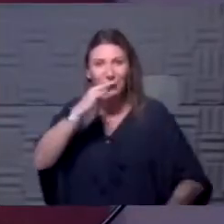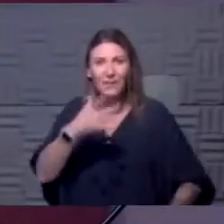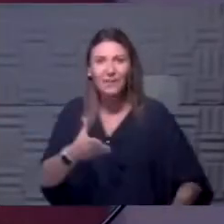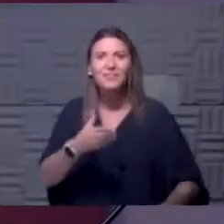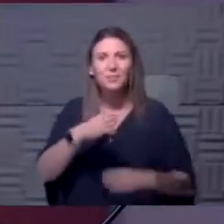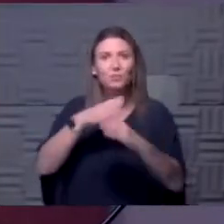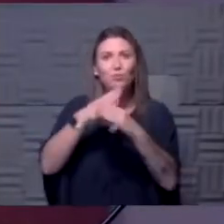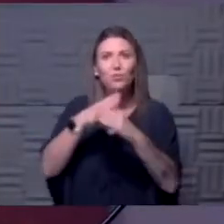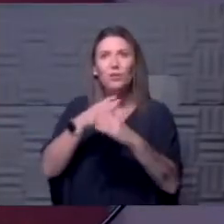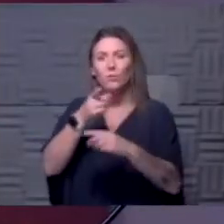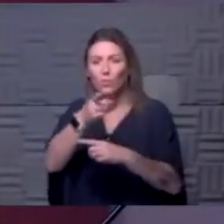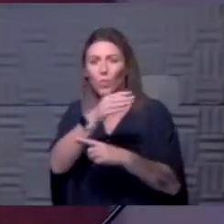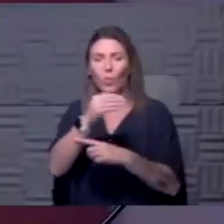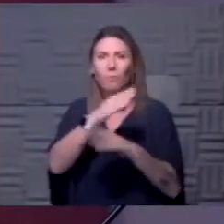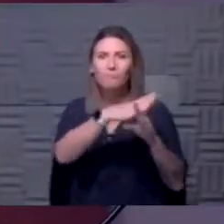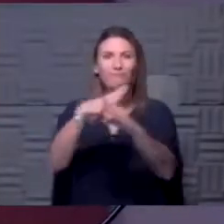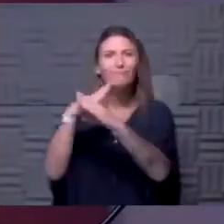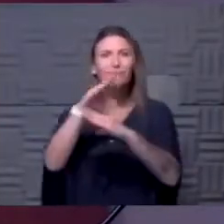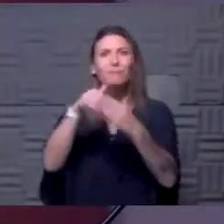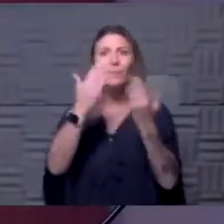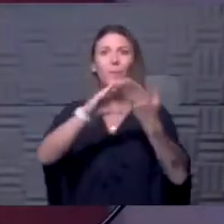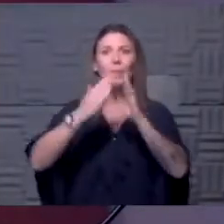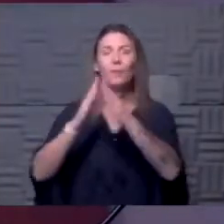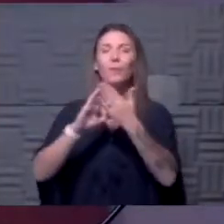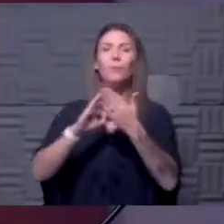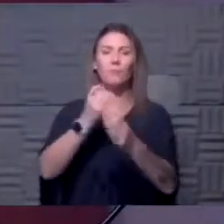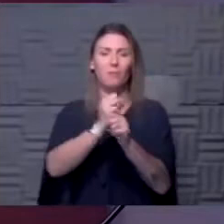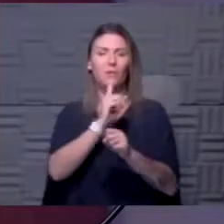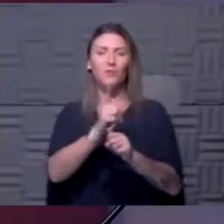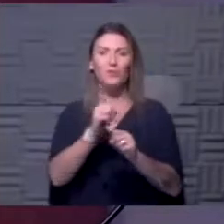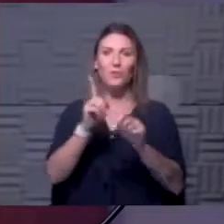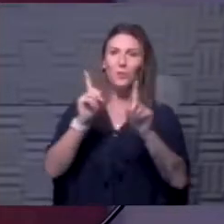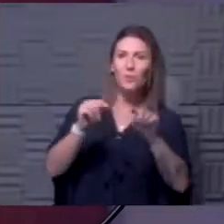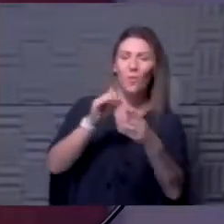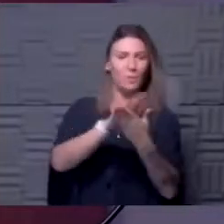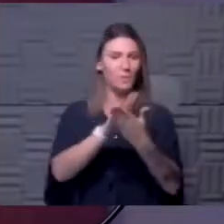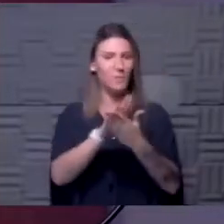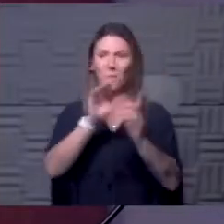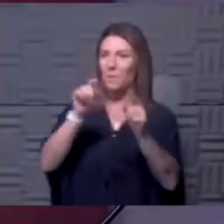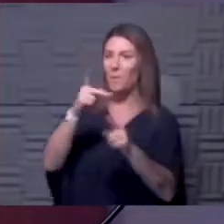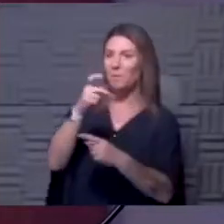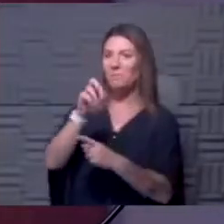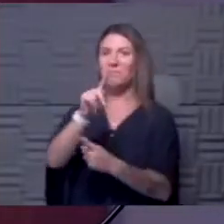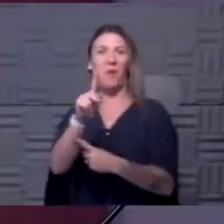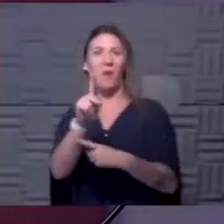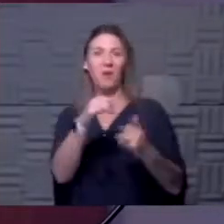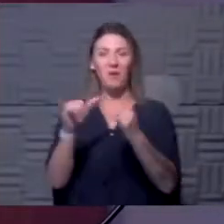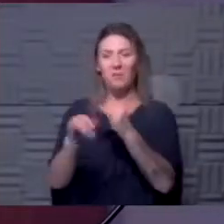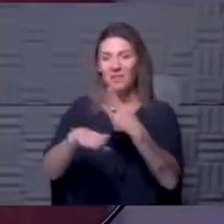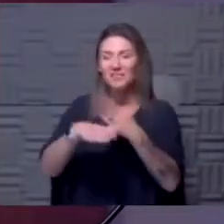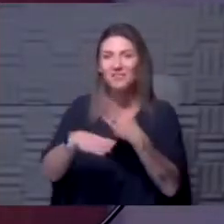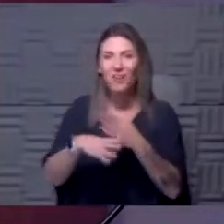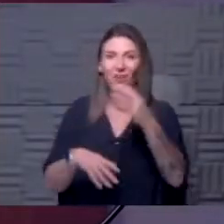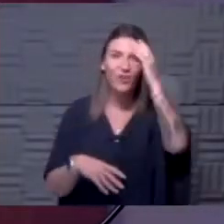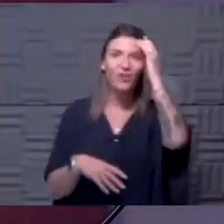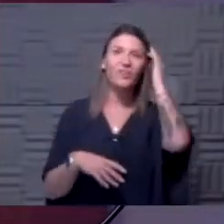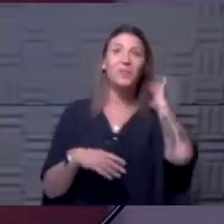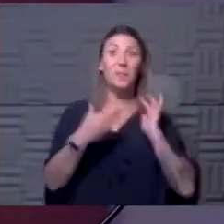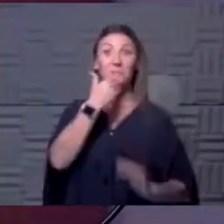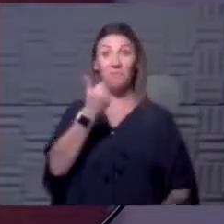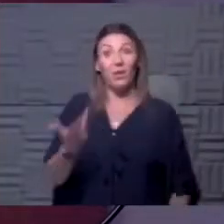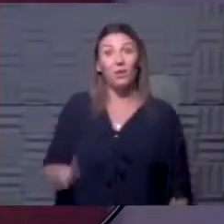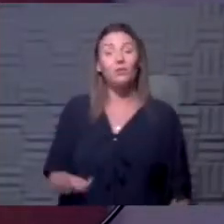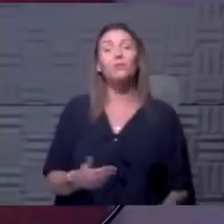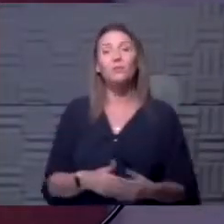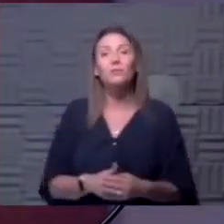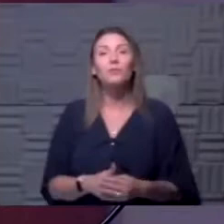protect you and our entire community and to make sure that we can do these things, like go to school and go to the park and play soccer, the better off we are.